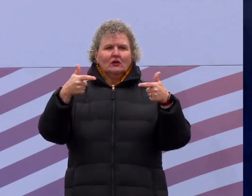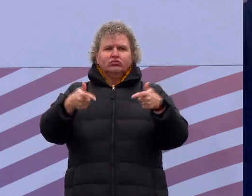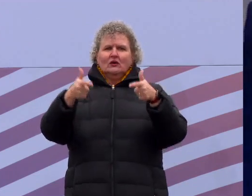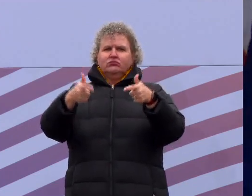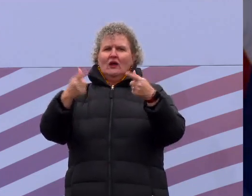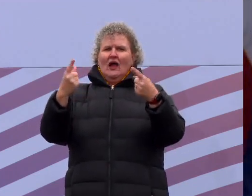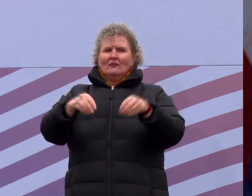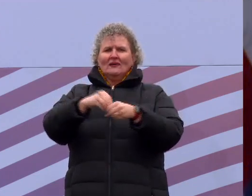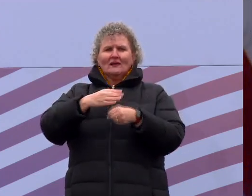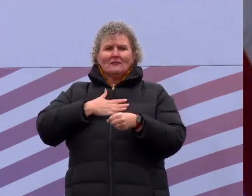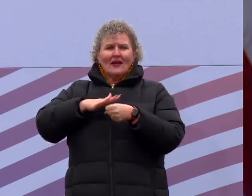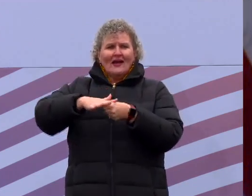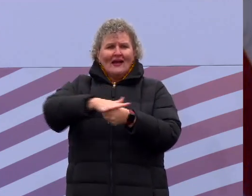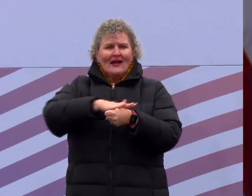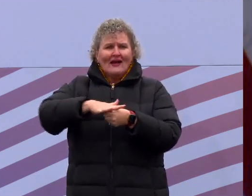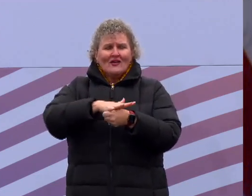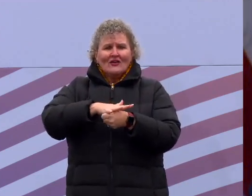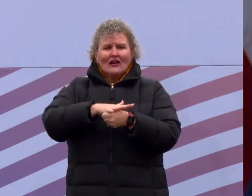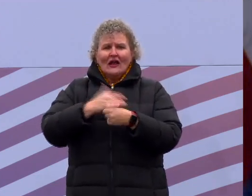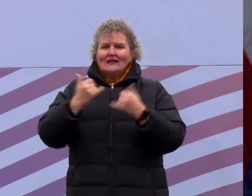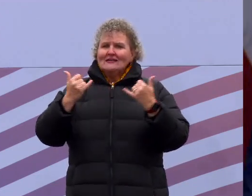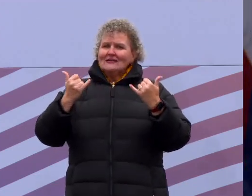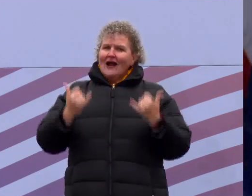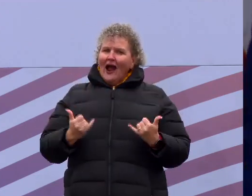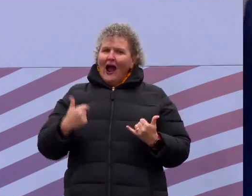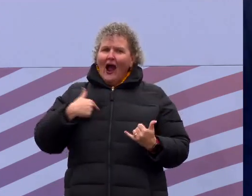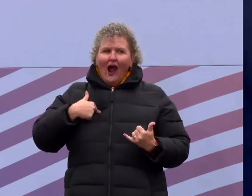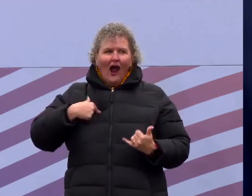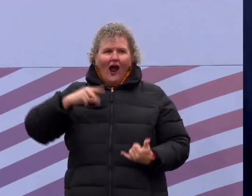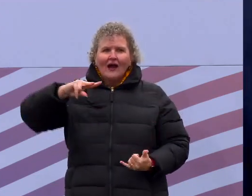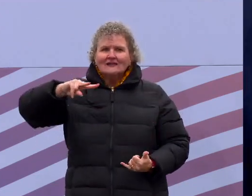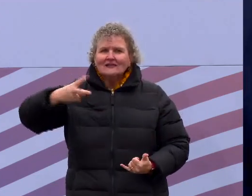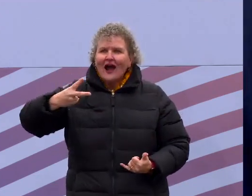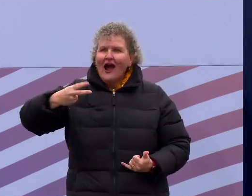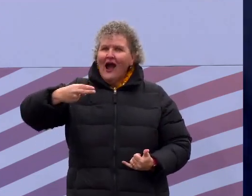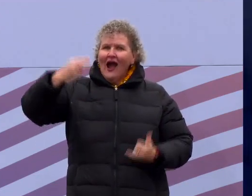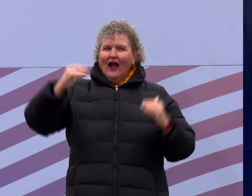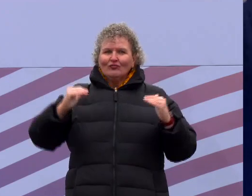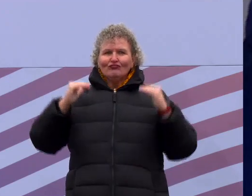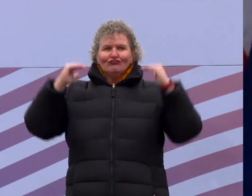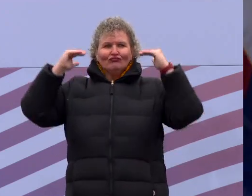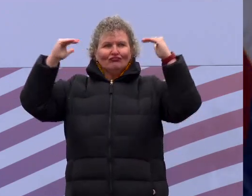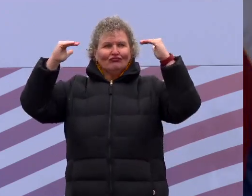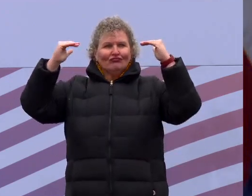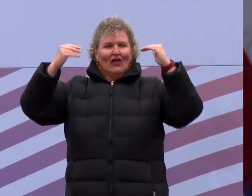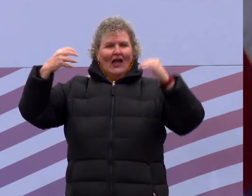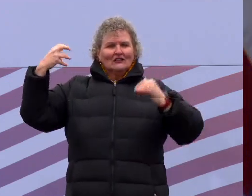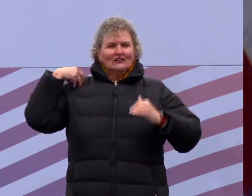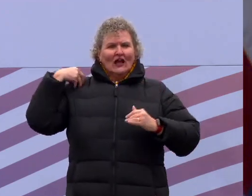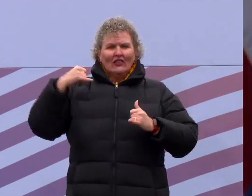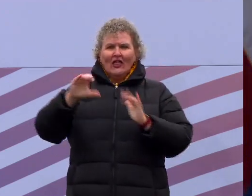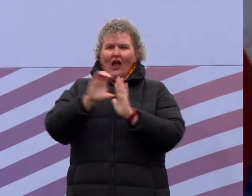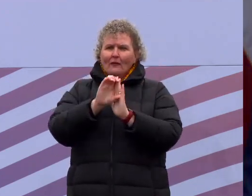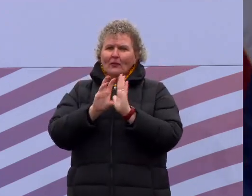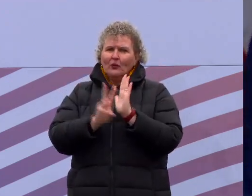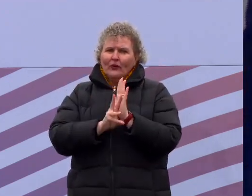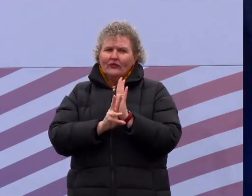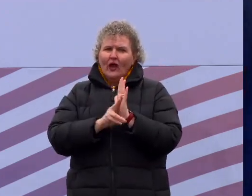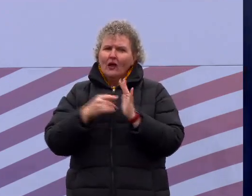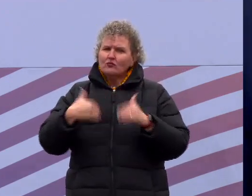office in this Commonwealth. I am humbled by the chance to carry this history and to serve.